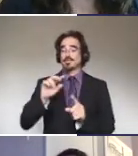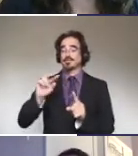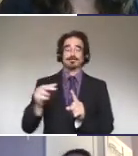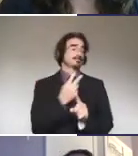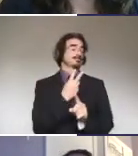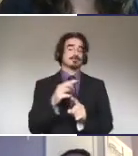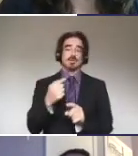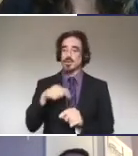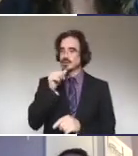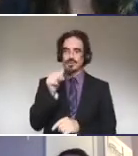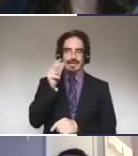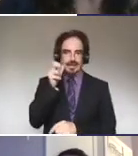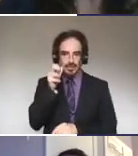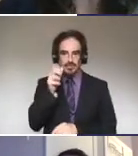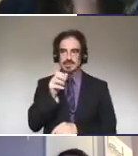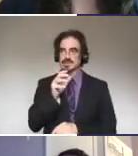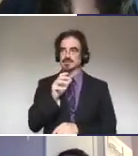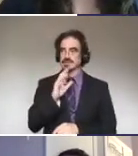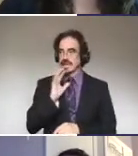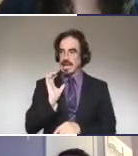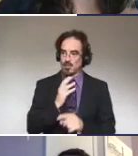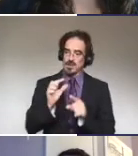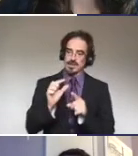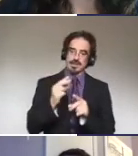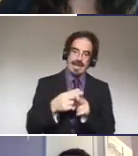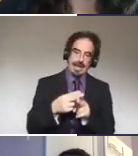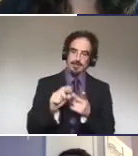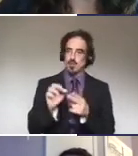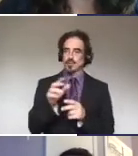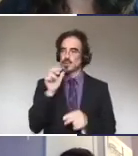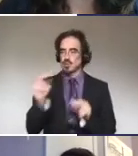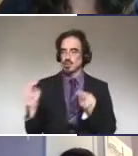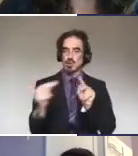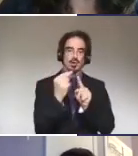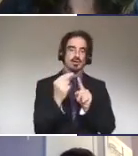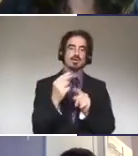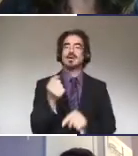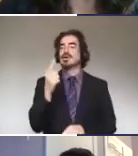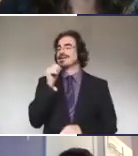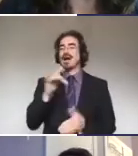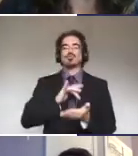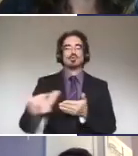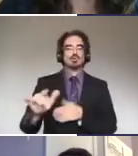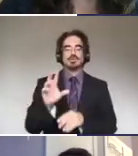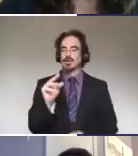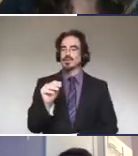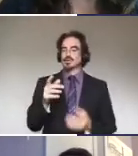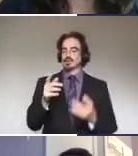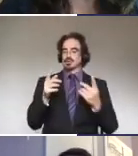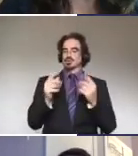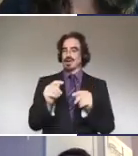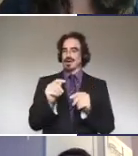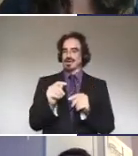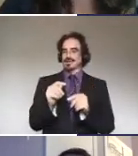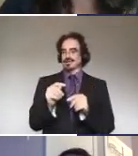say our names or, um, we don't turn towards you when you say our name and just not being rude. It's just, um, trying that we don't